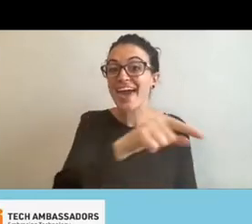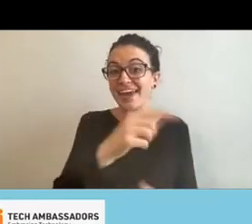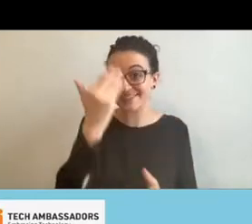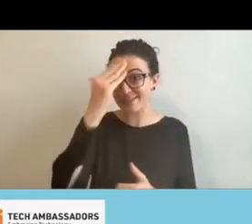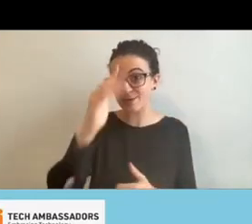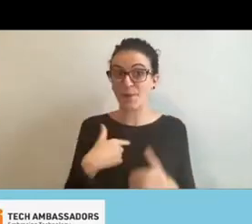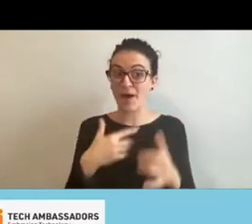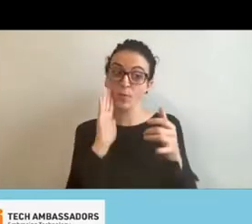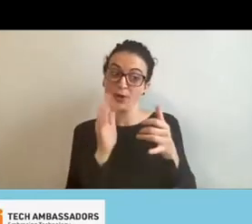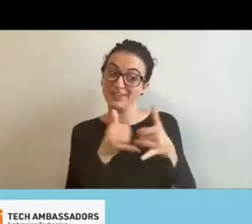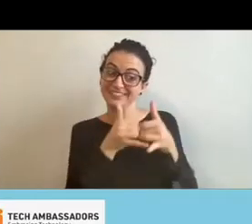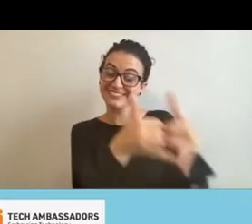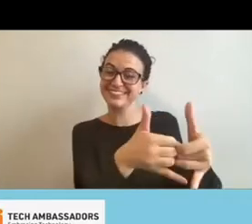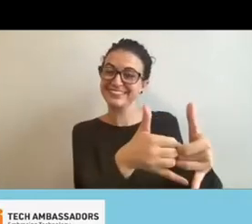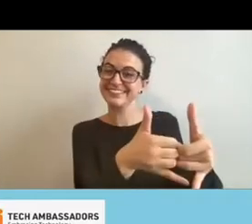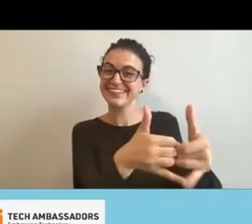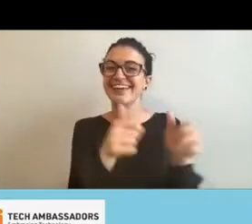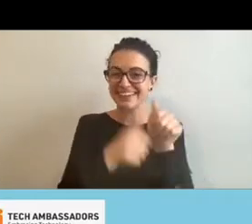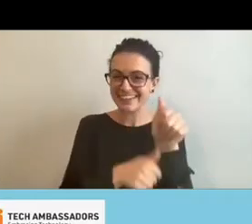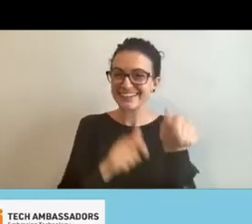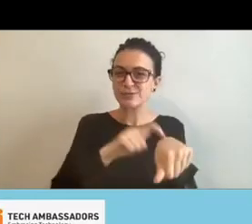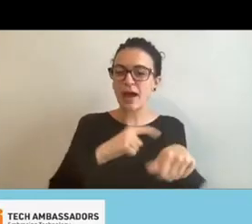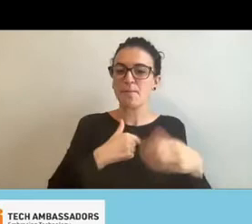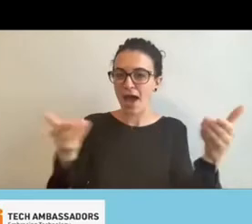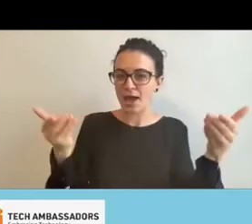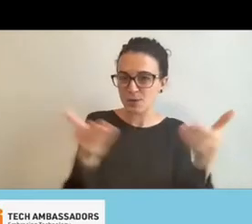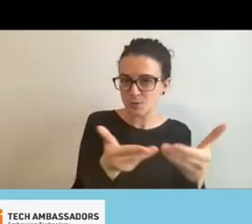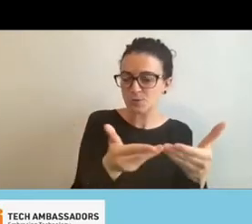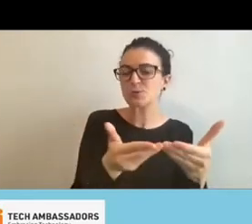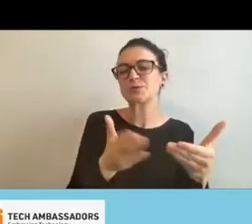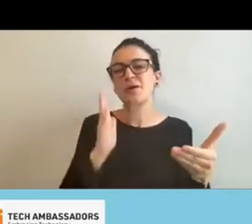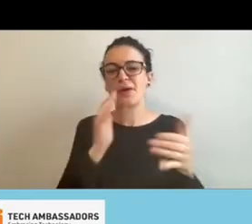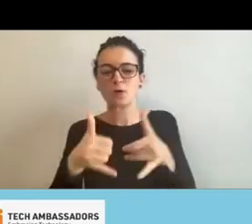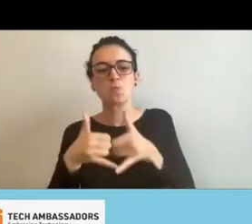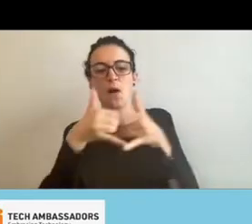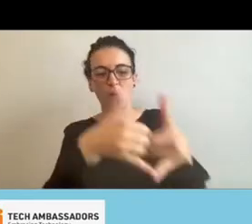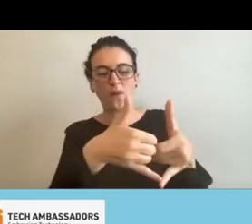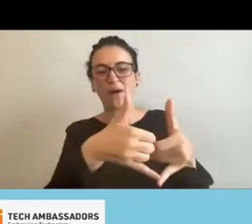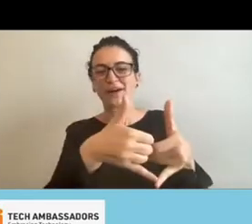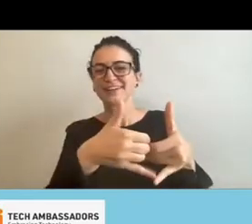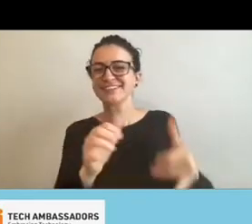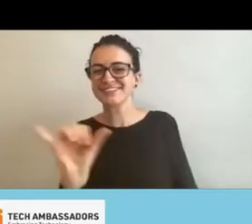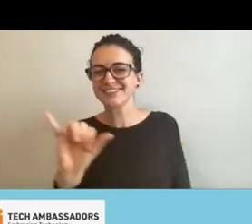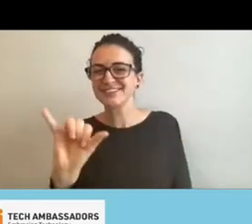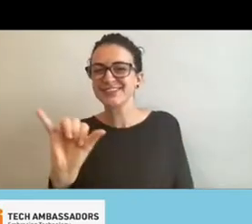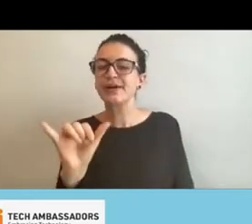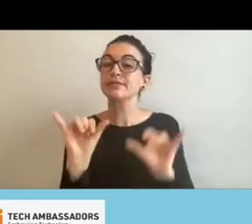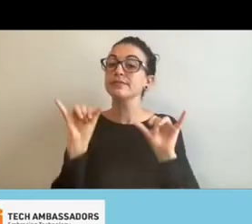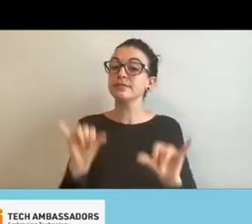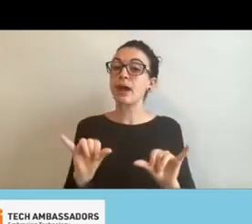uh, as I introduce each person and we're going to go in the same order we went in our, uh, kickoff event.